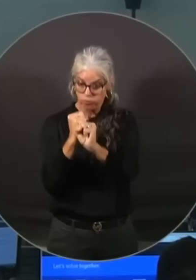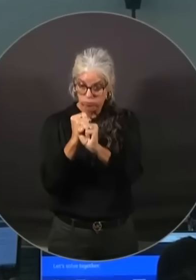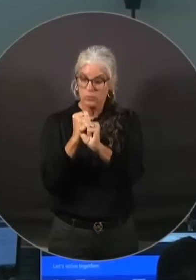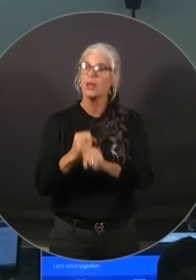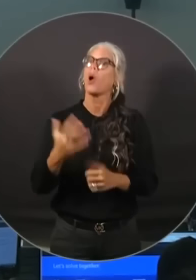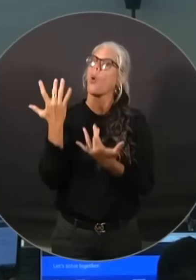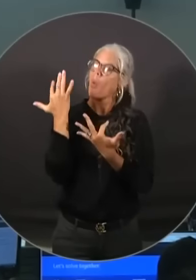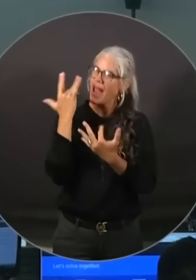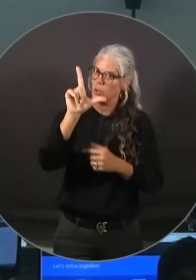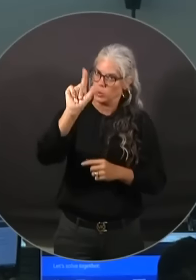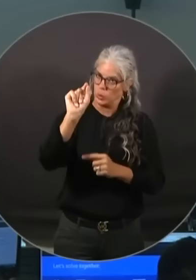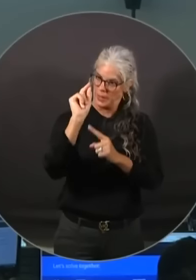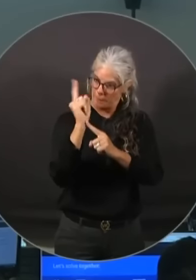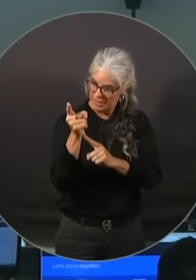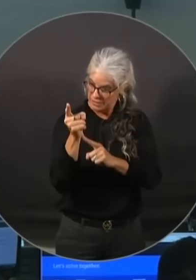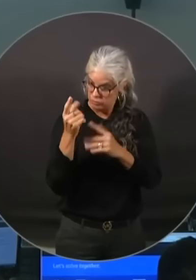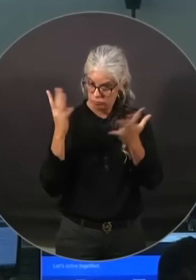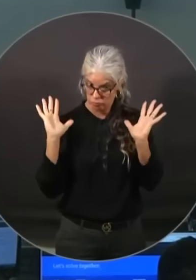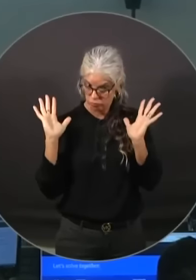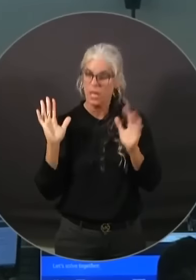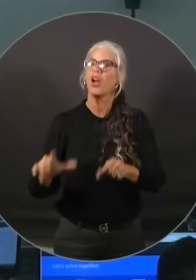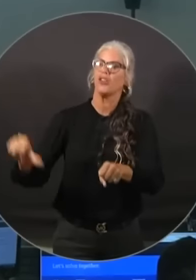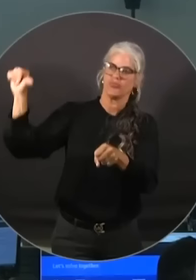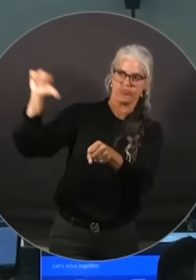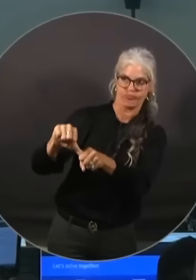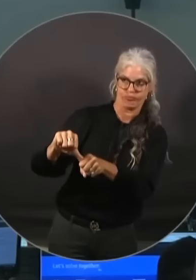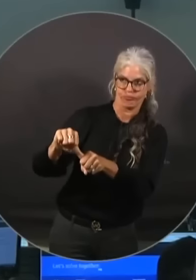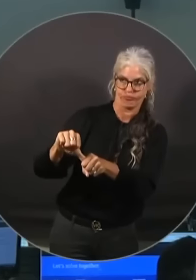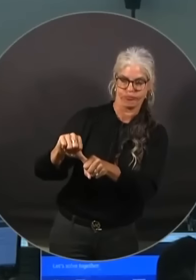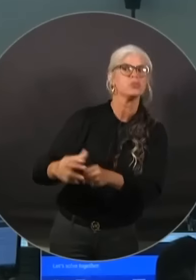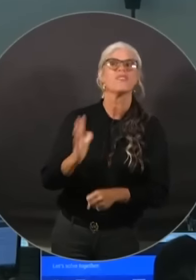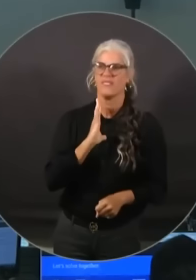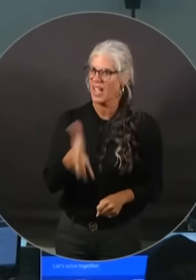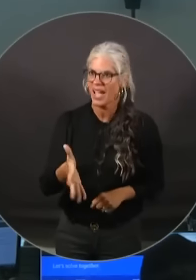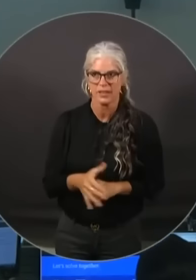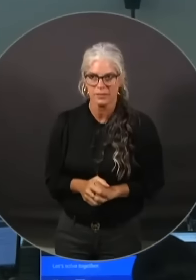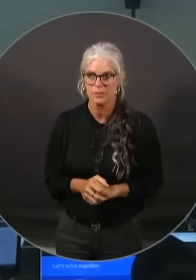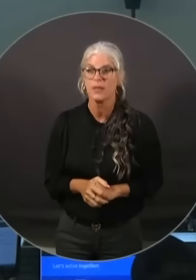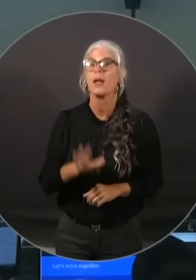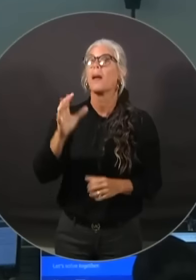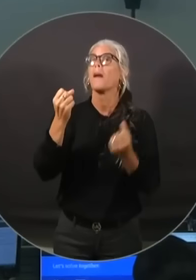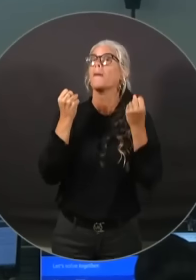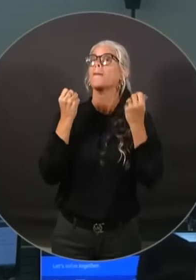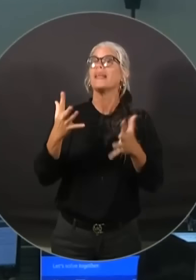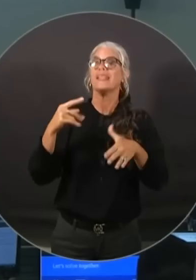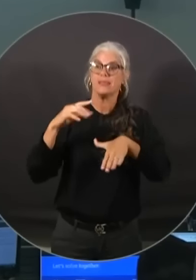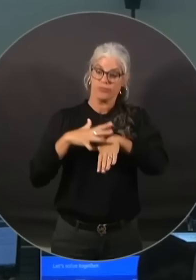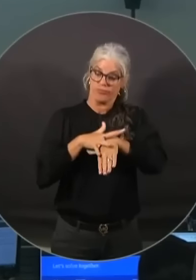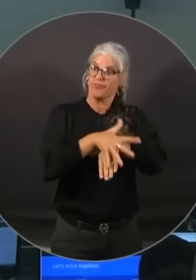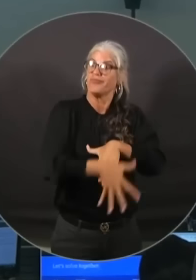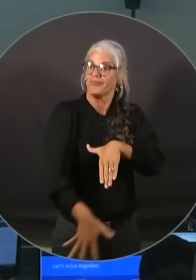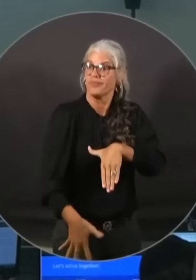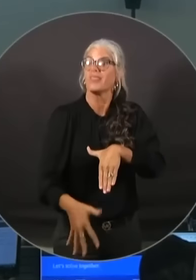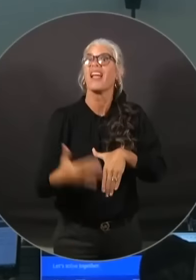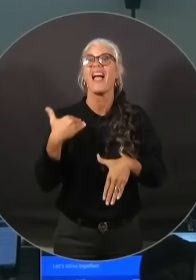Also in much of our much of our state has senior citizens.